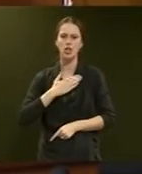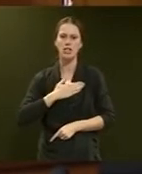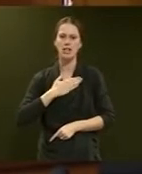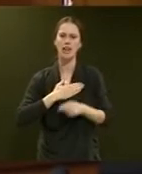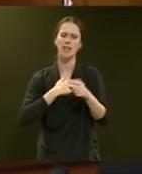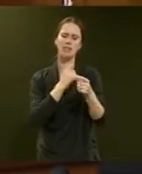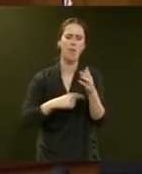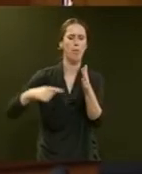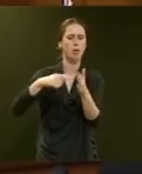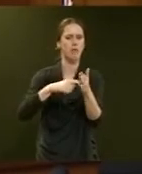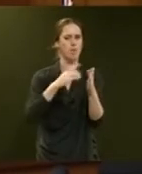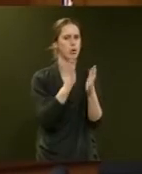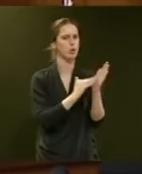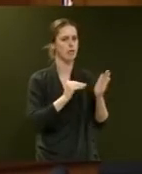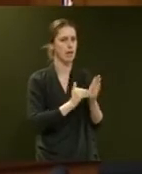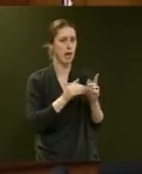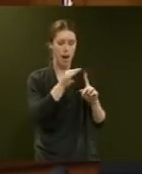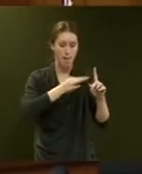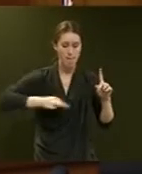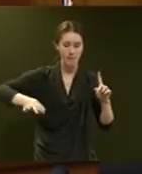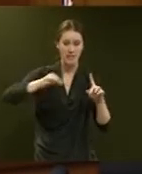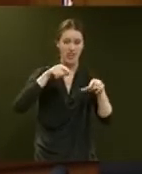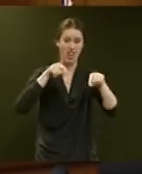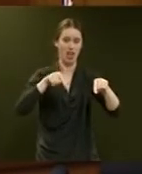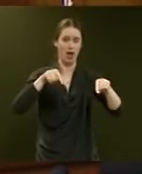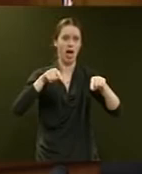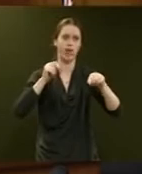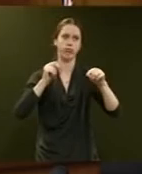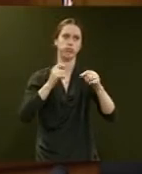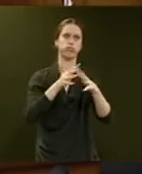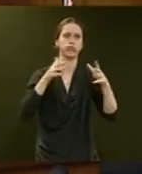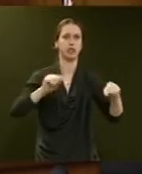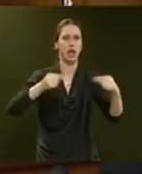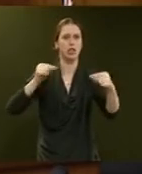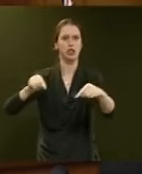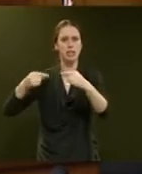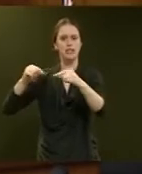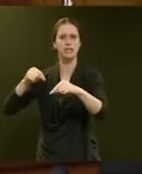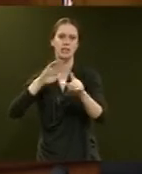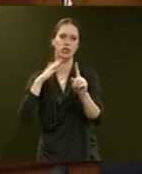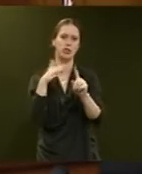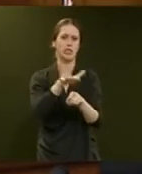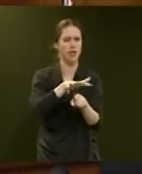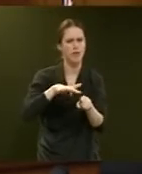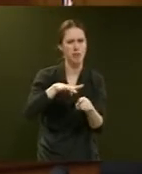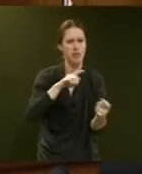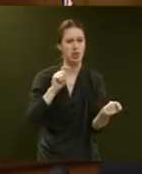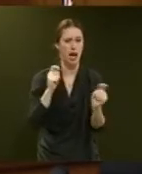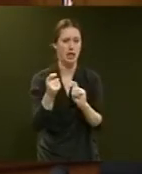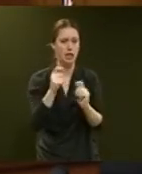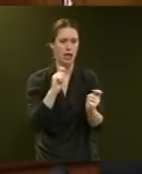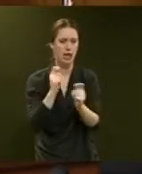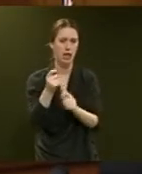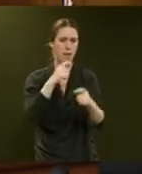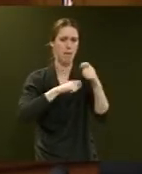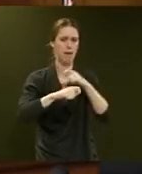importance to New Zealand. The Pacific faces a growing array of challenges. The strategic environment is also changing and